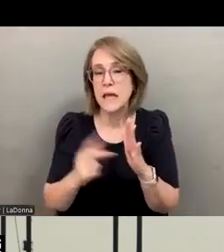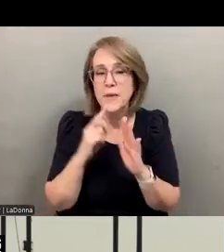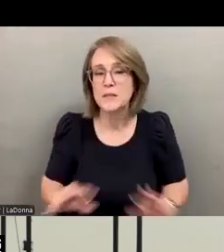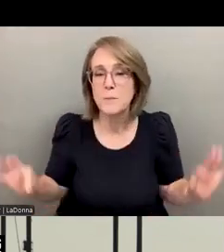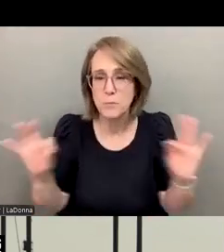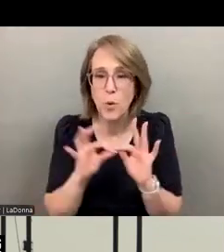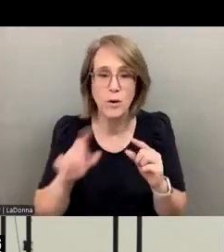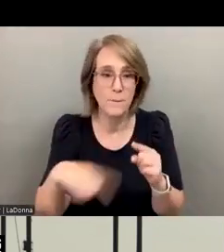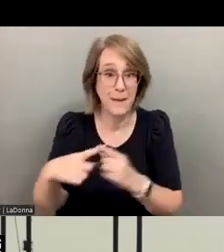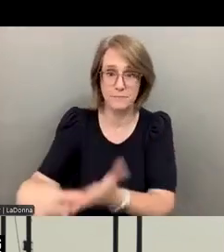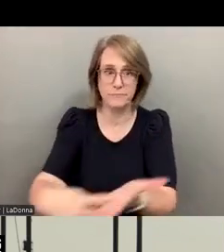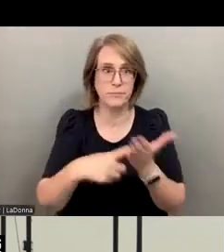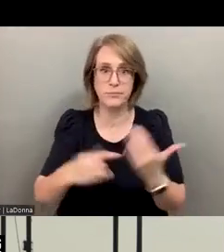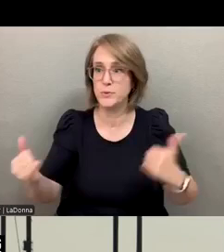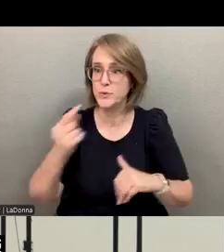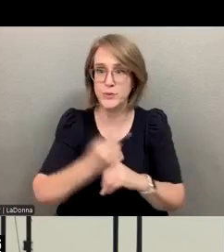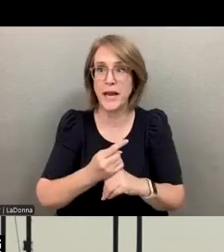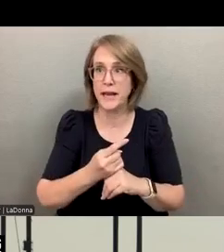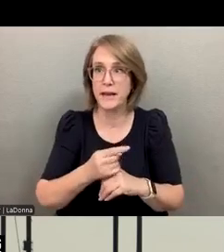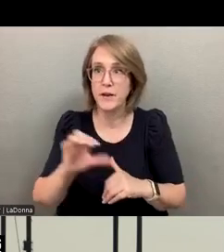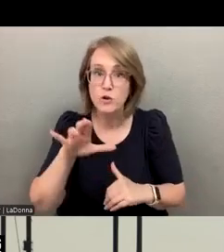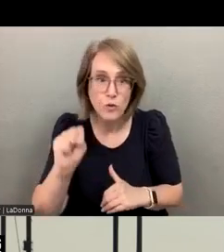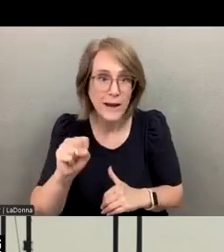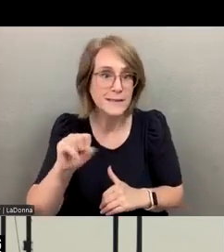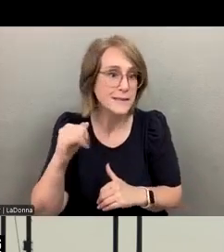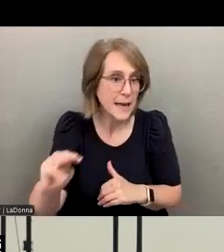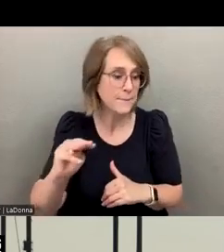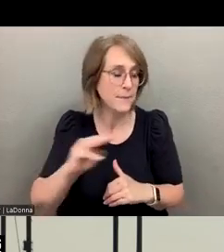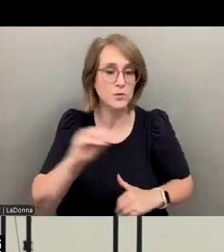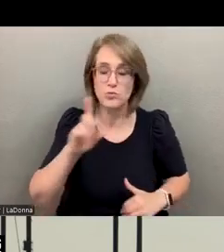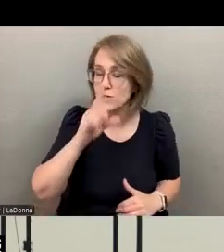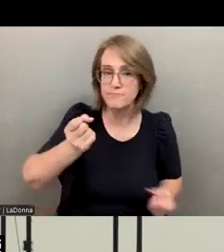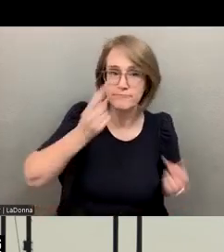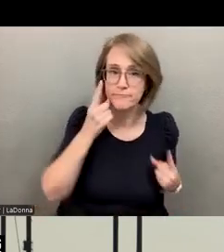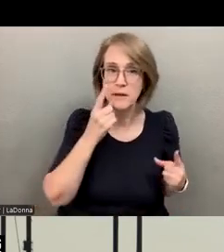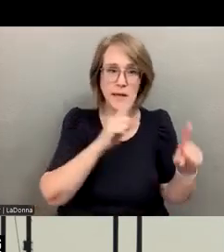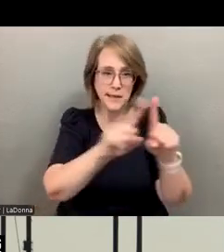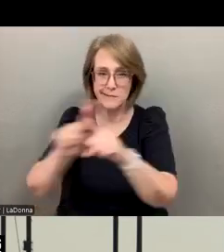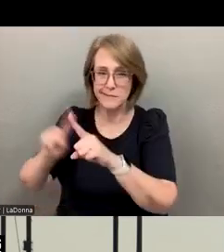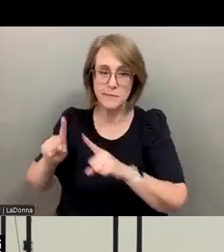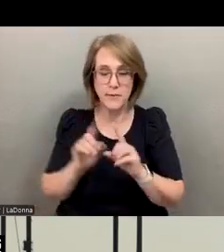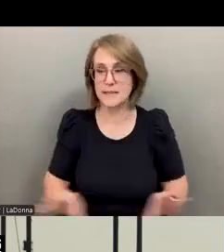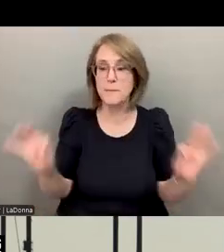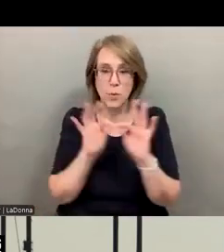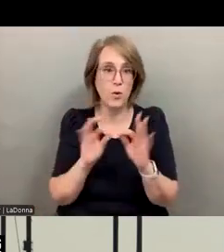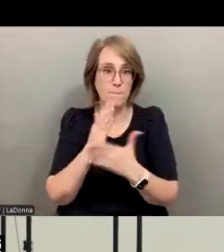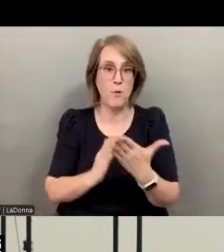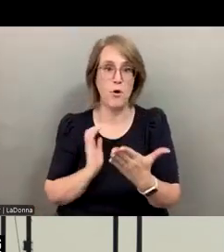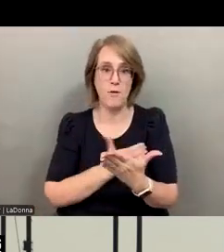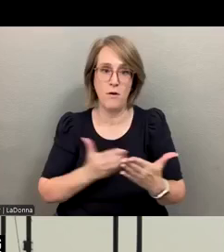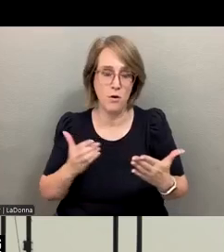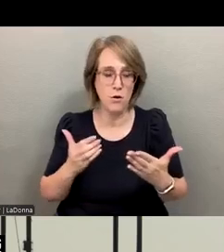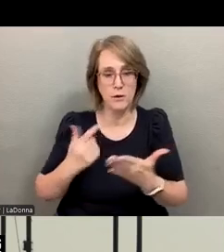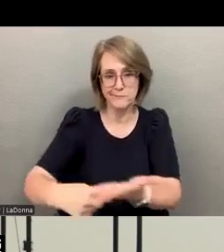important about these discussions we're having here, these crisis jams. We're really fleshing a lot of this out, and that is so important before we move forward.